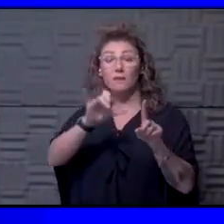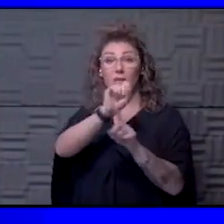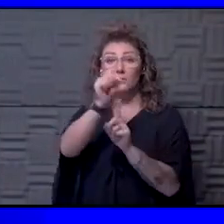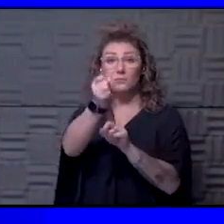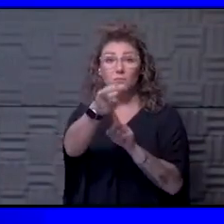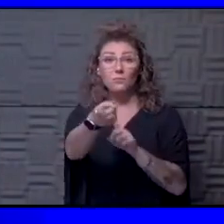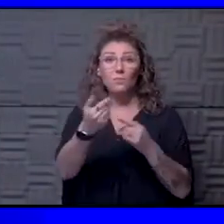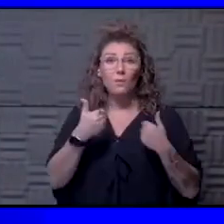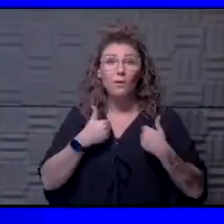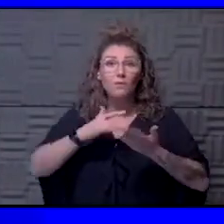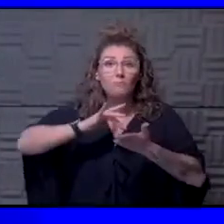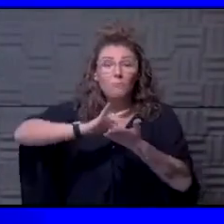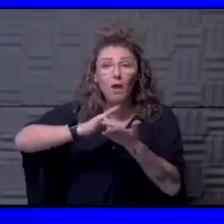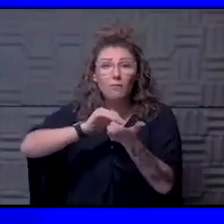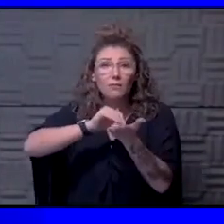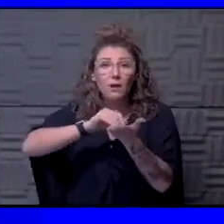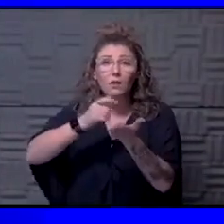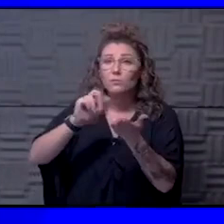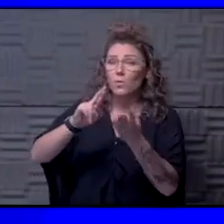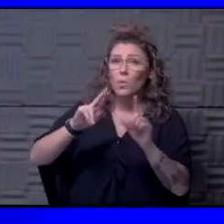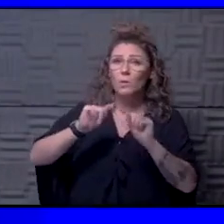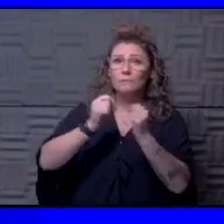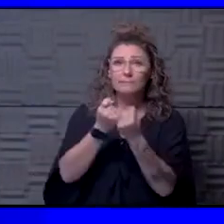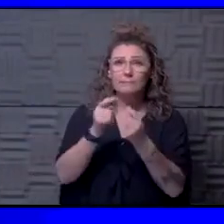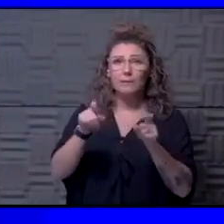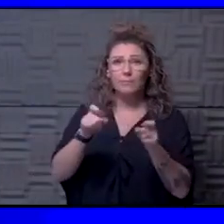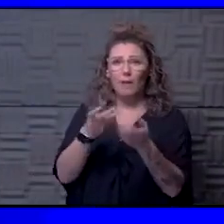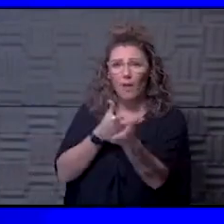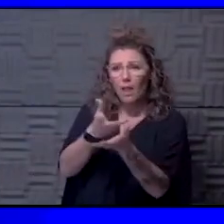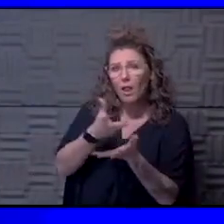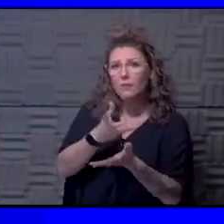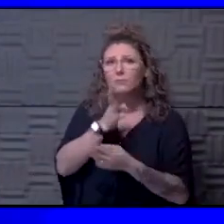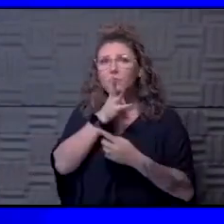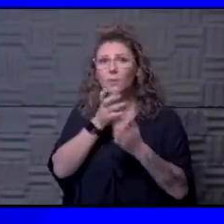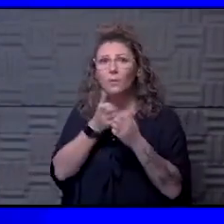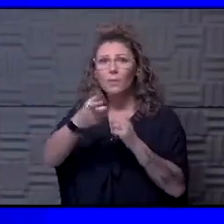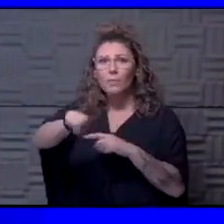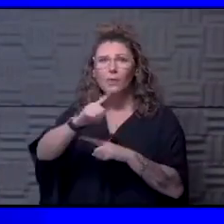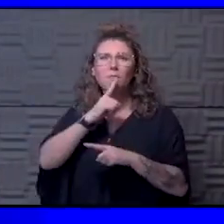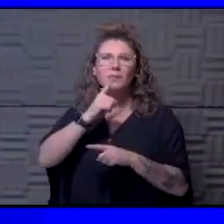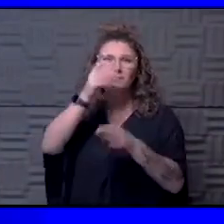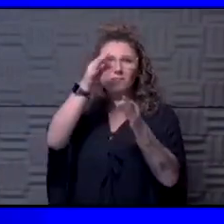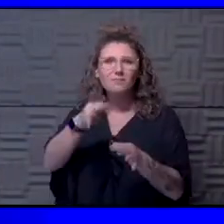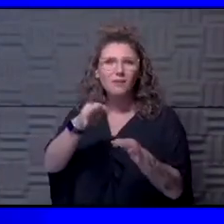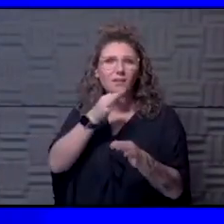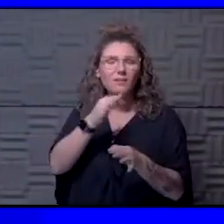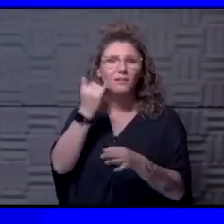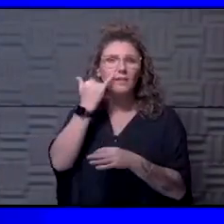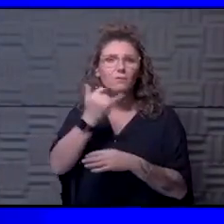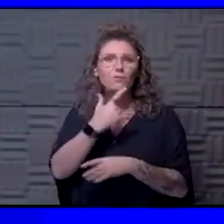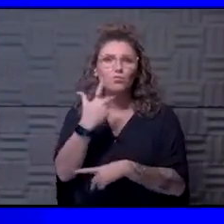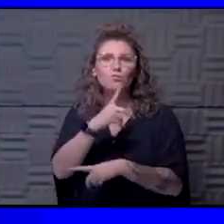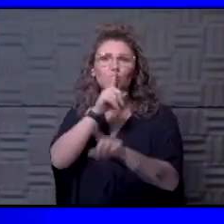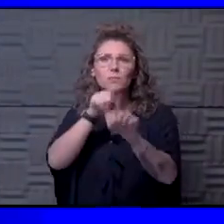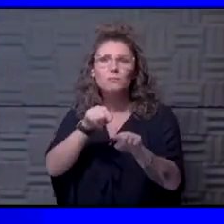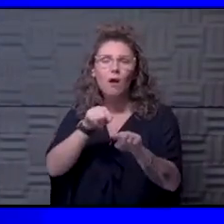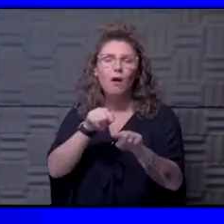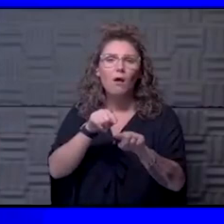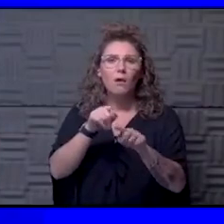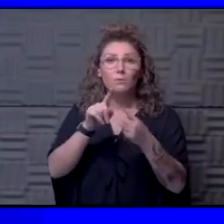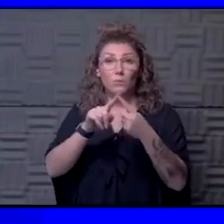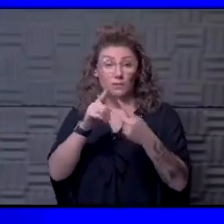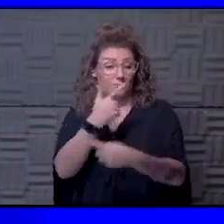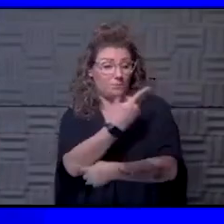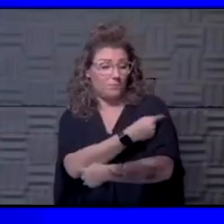have medical professionals or medical teams. You can talk to them and they can make their judgment of, well, we think you'll respond to some of these vaccines or you won't.